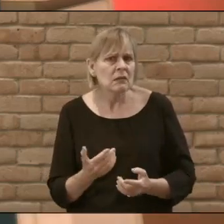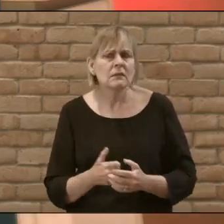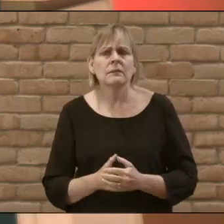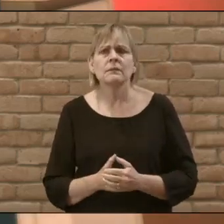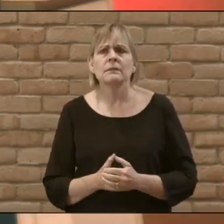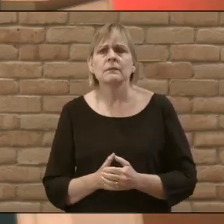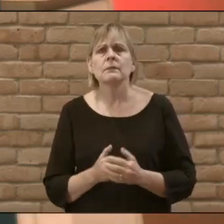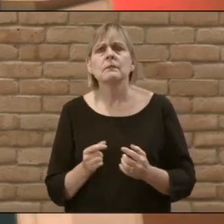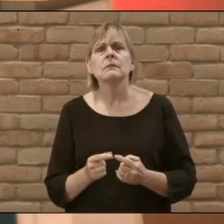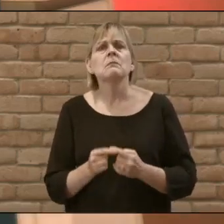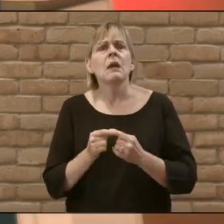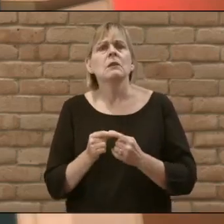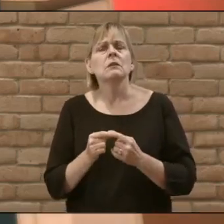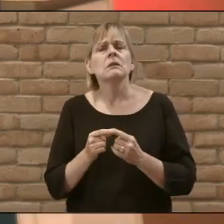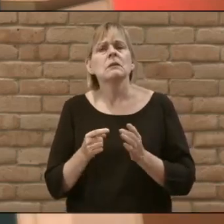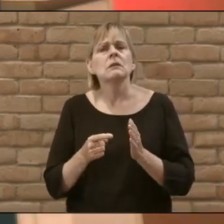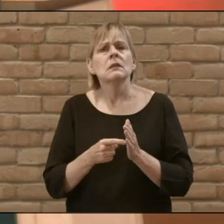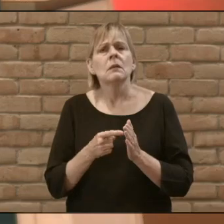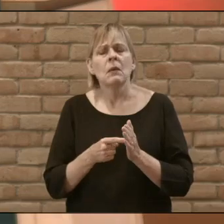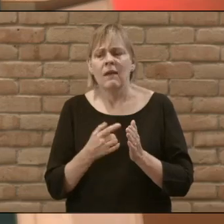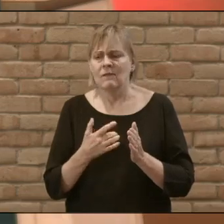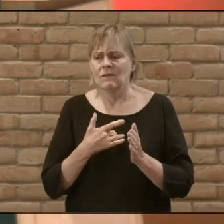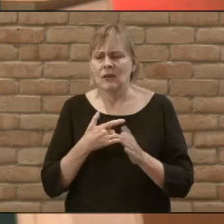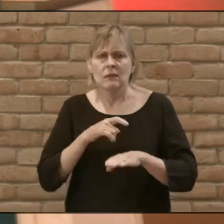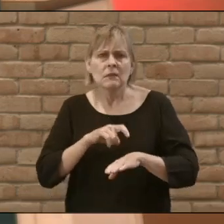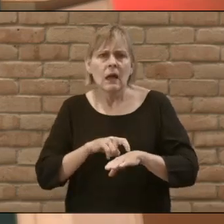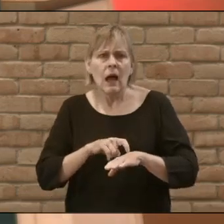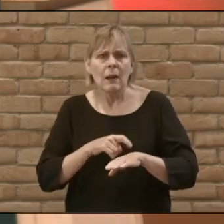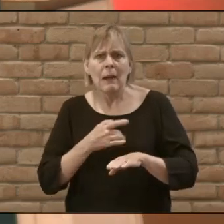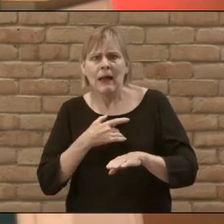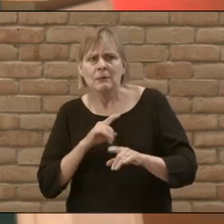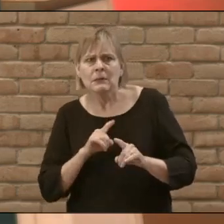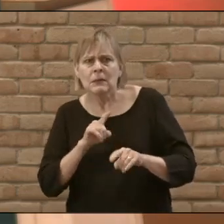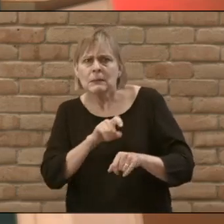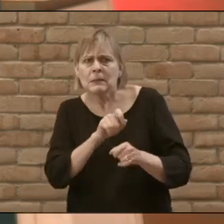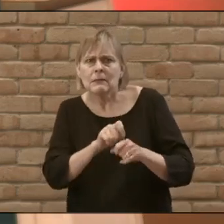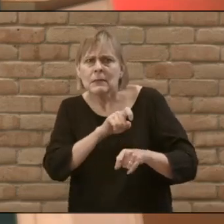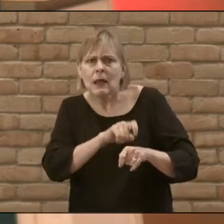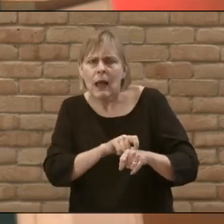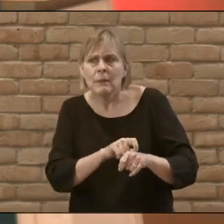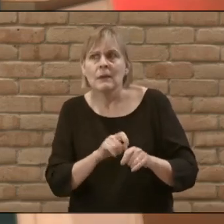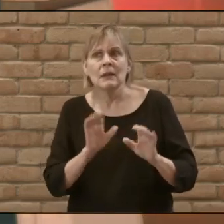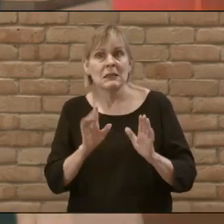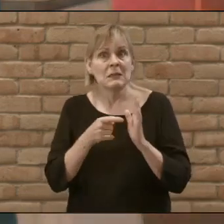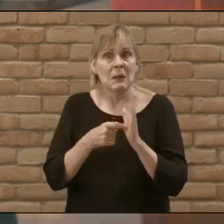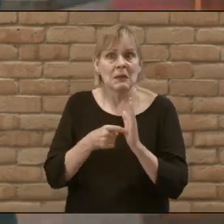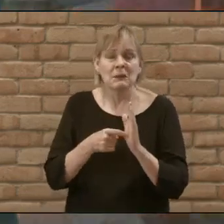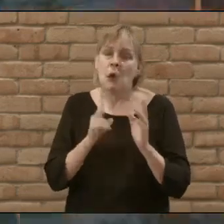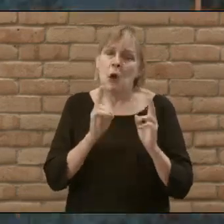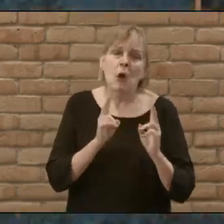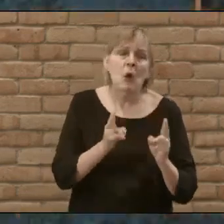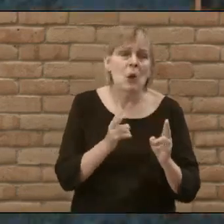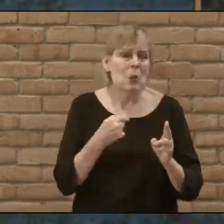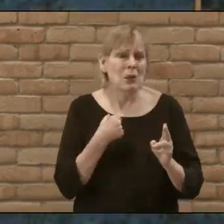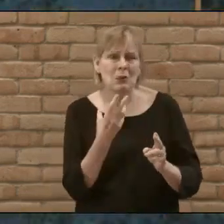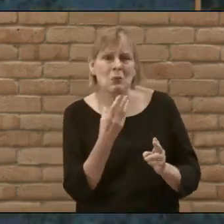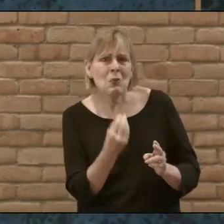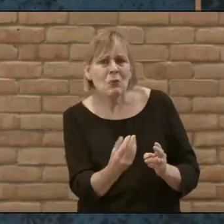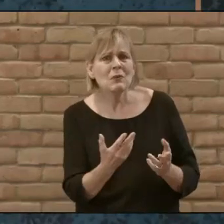Especially if there's something time sensitive on the other end. It could look like this. Hurry, we've got to go.